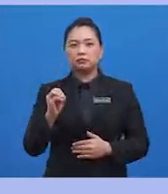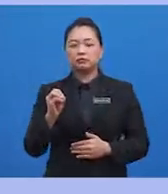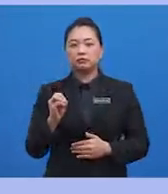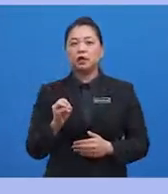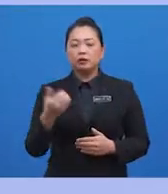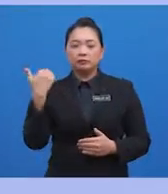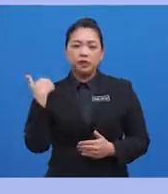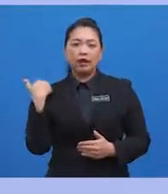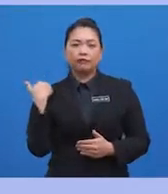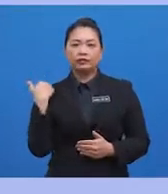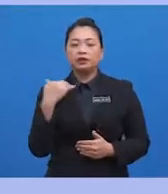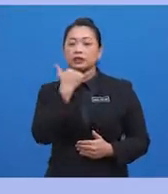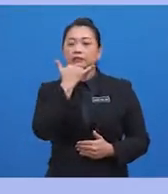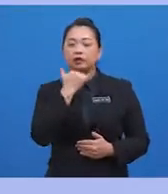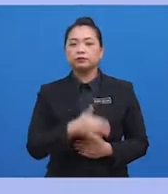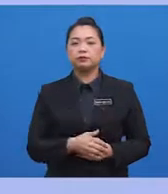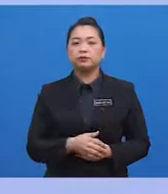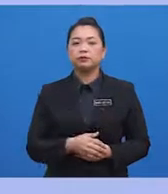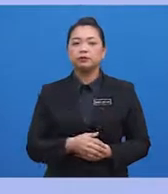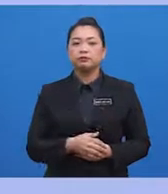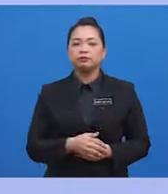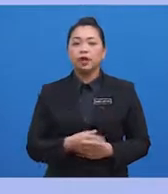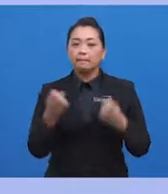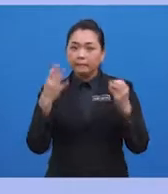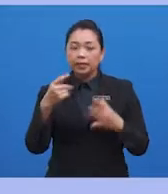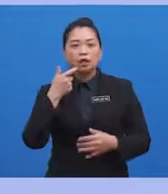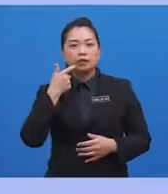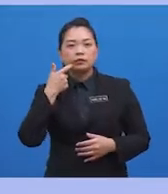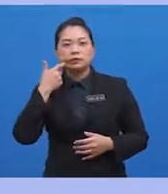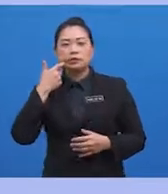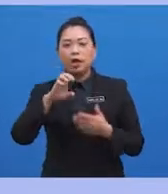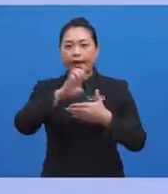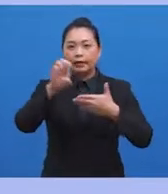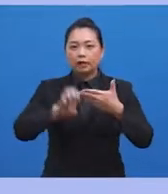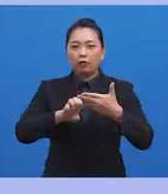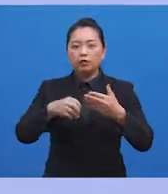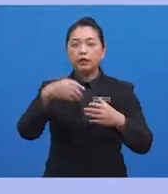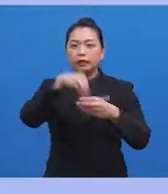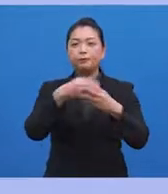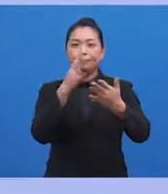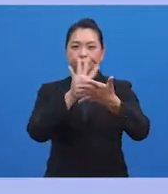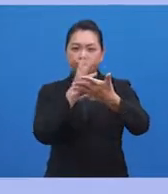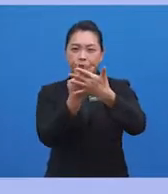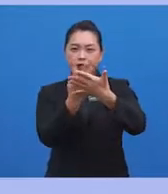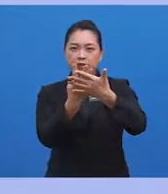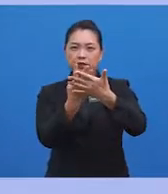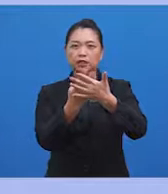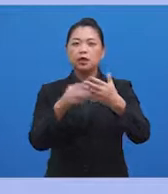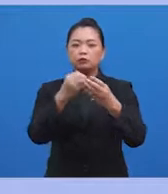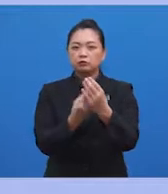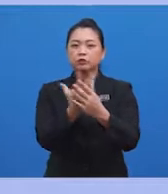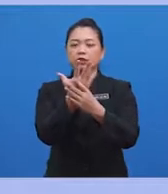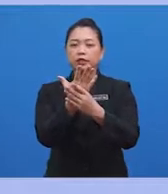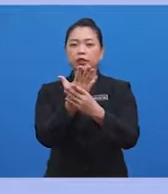have a criminal conviction. As a result, many addicts that end up in prison will find themselves turning into career